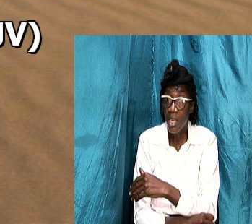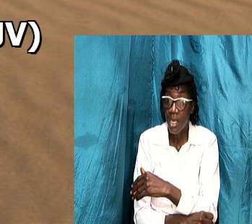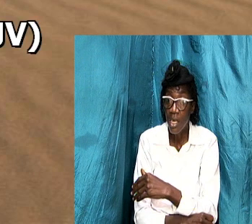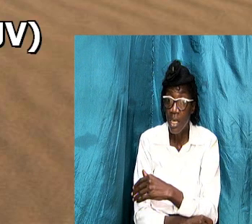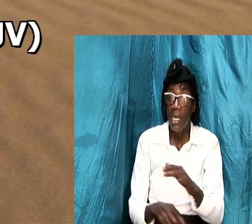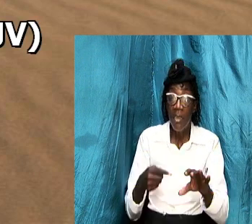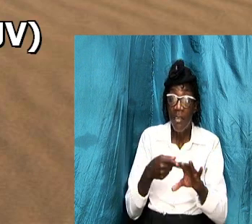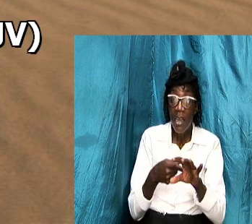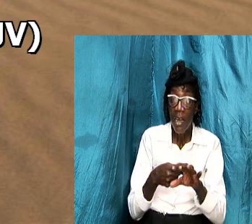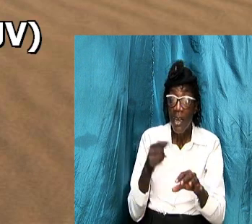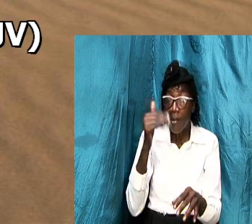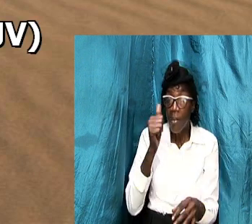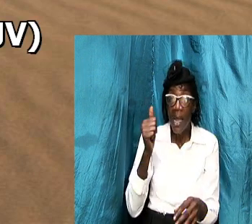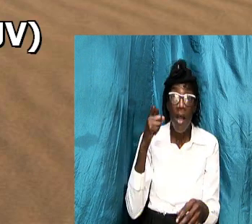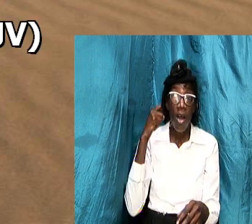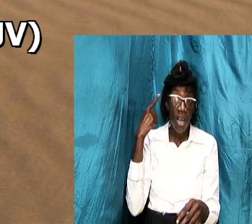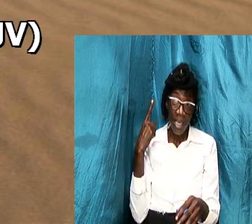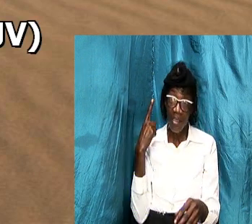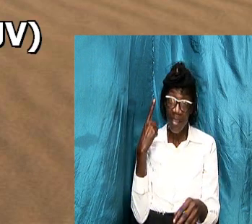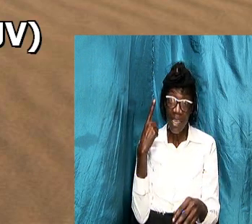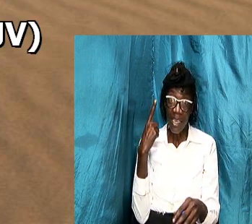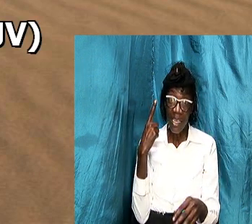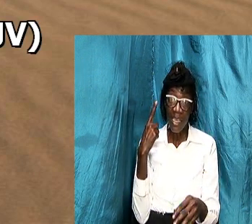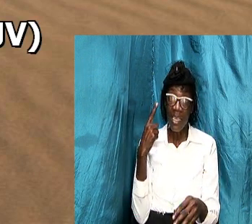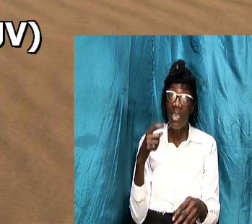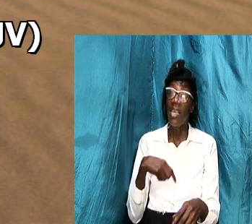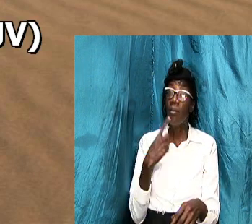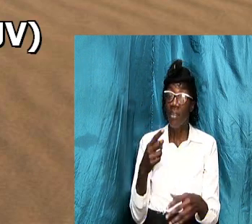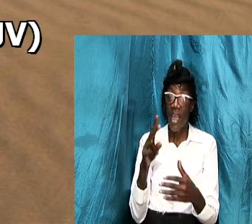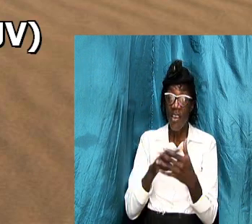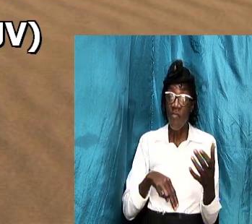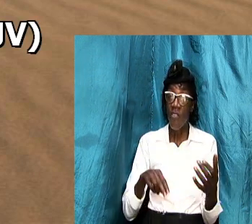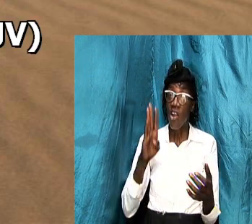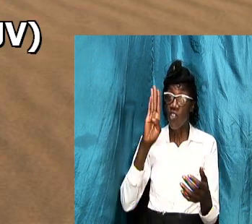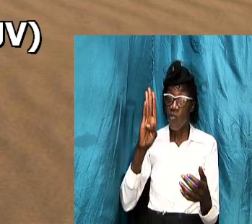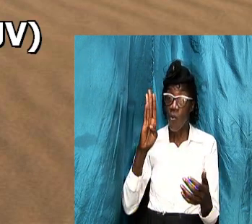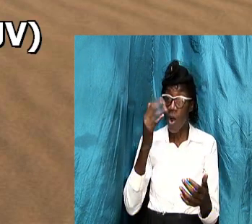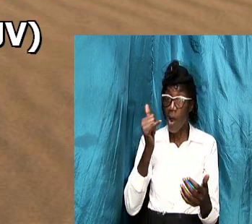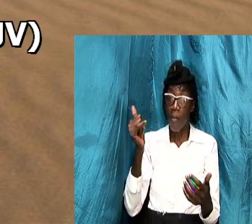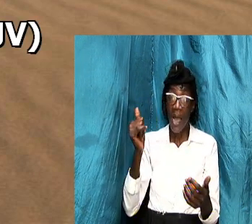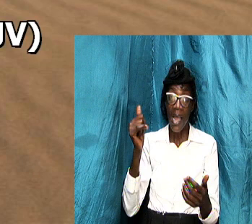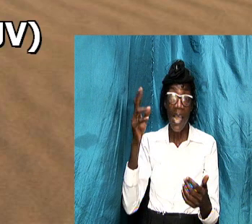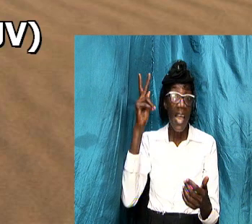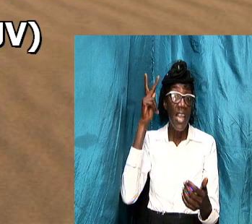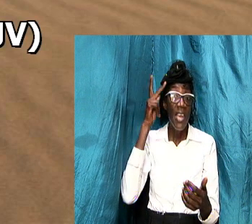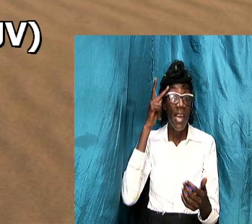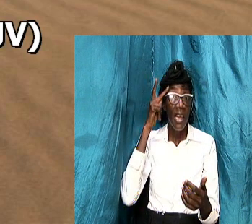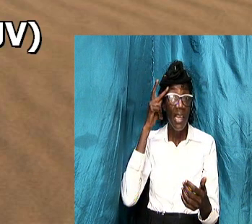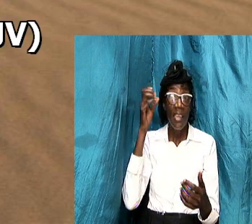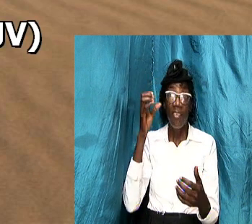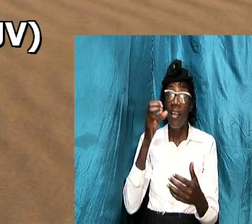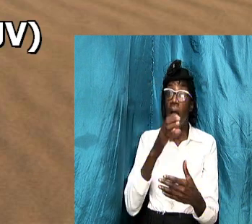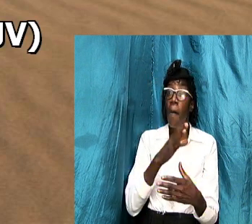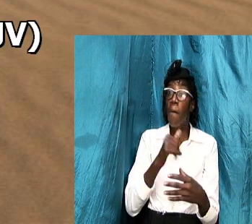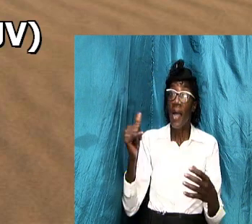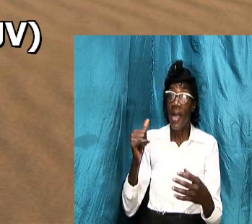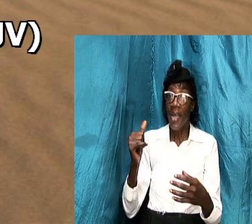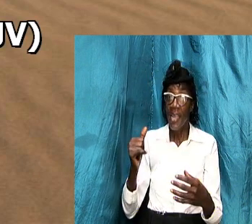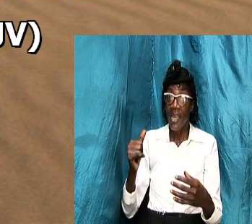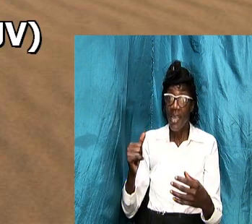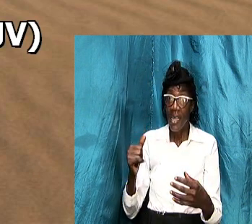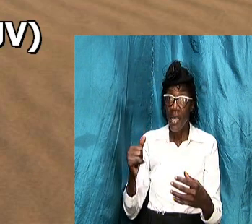and now he's saying in verse 4 and by knowledge shall the chambers be filled